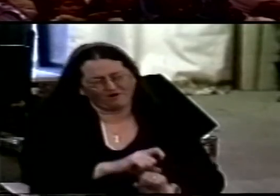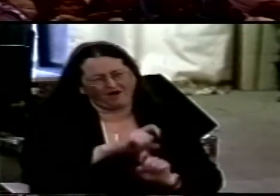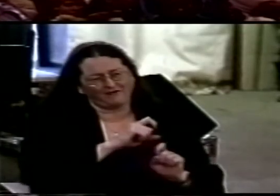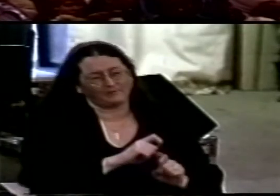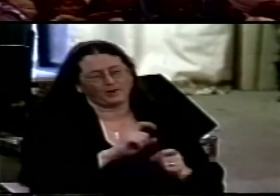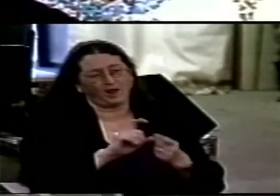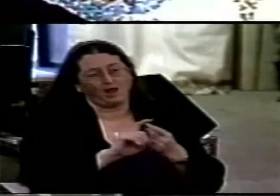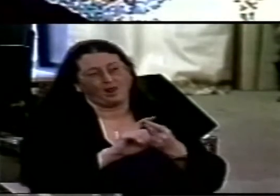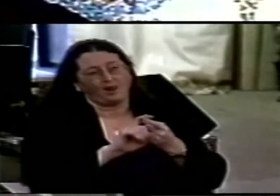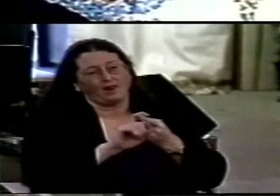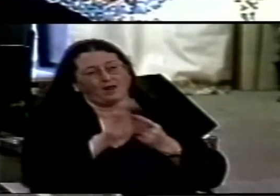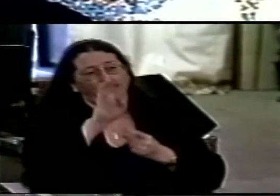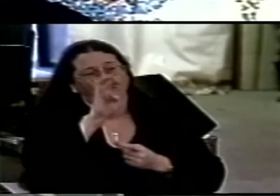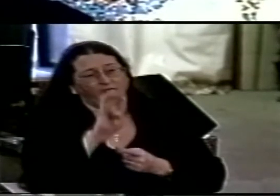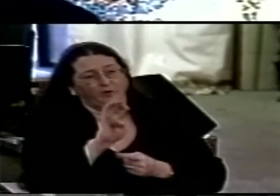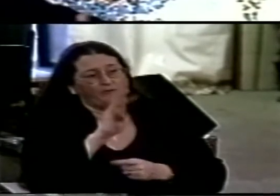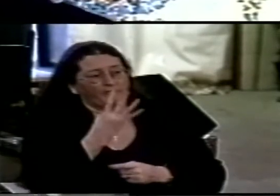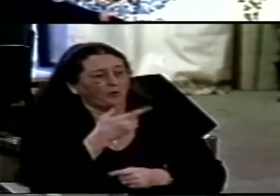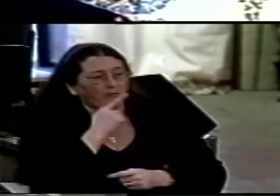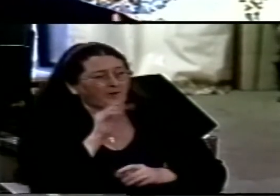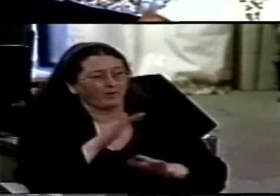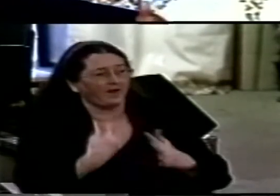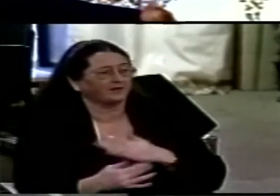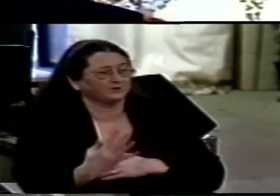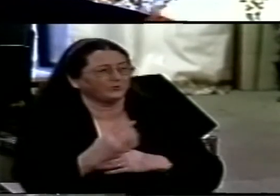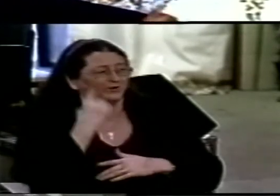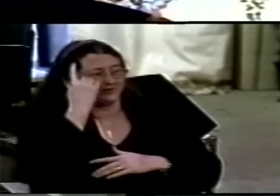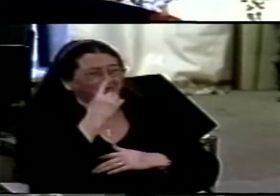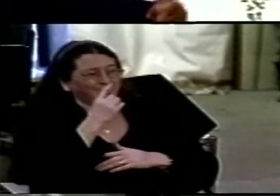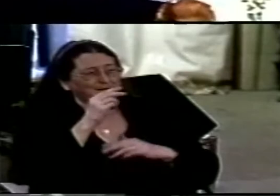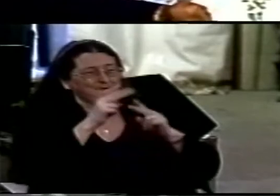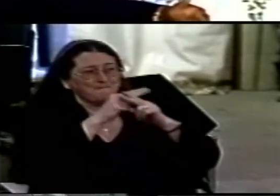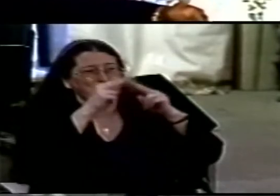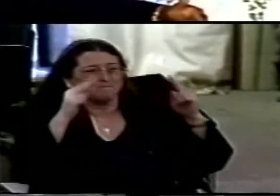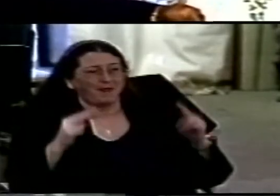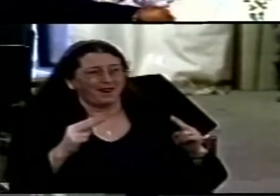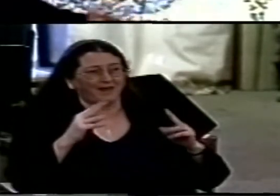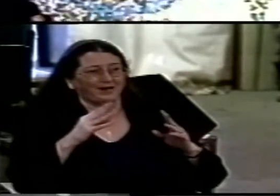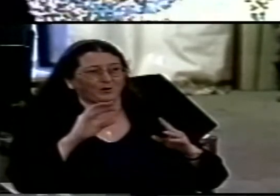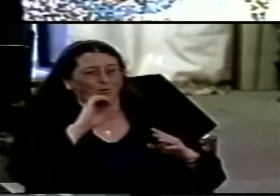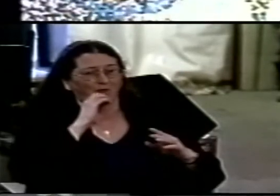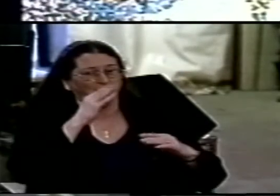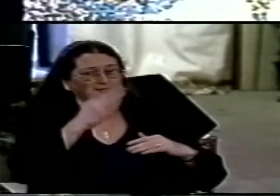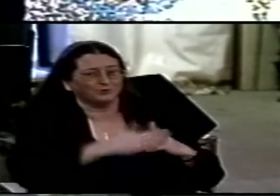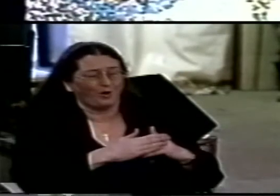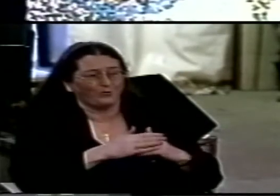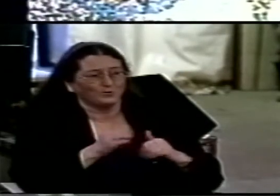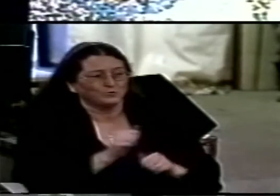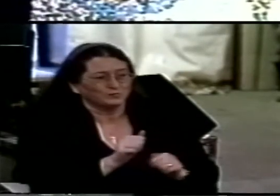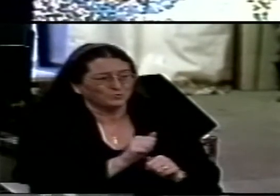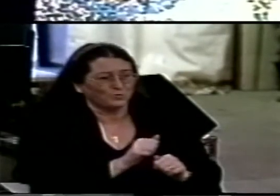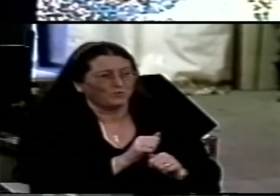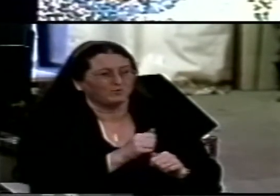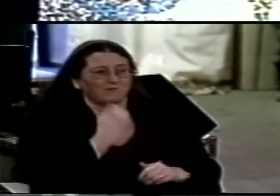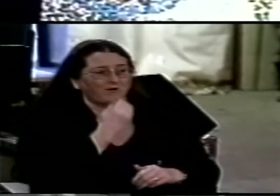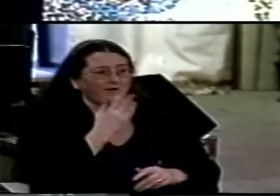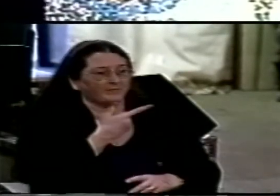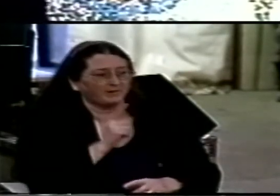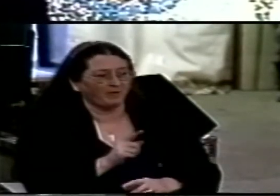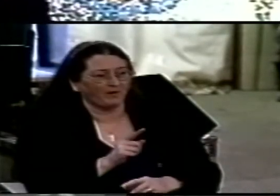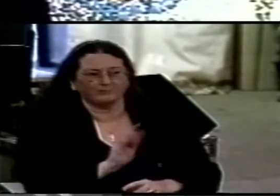hanging on with four members and wondering how long our building will be opened he is calling us to be together